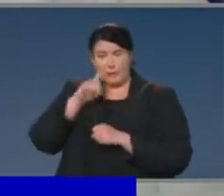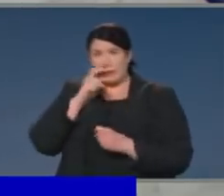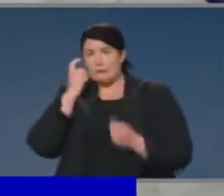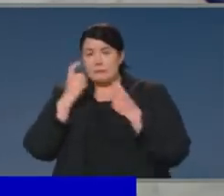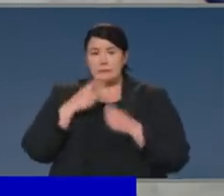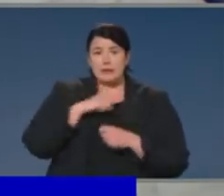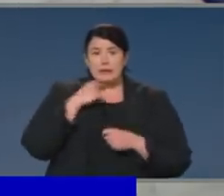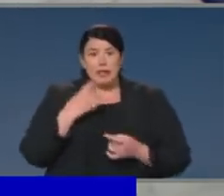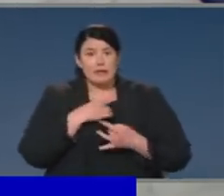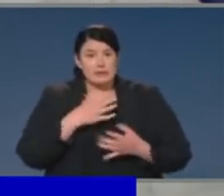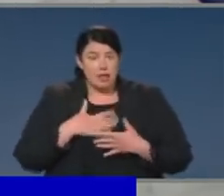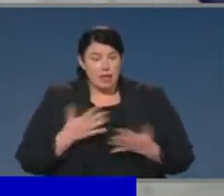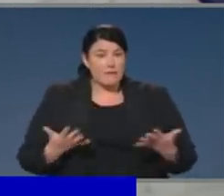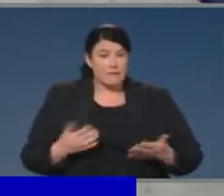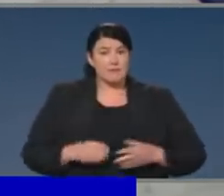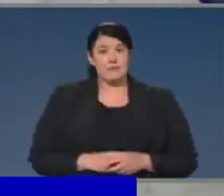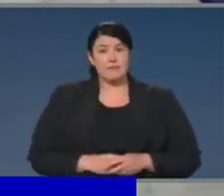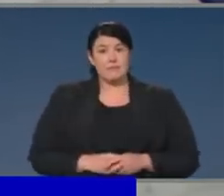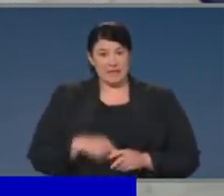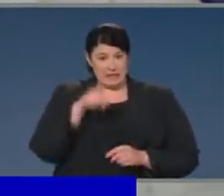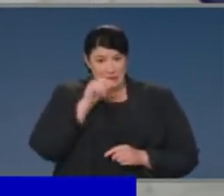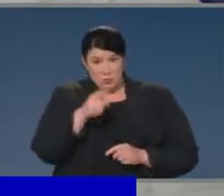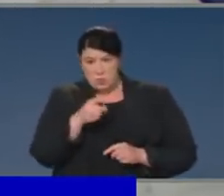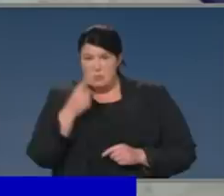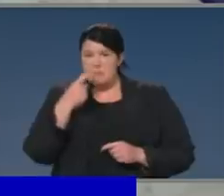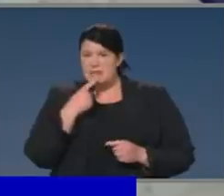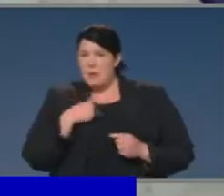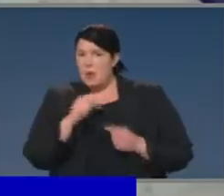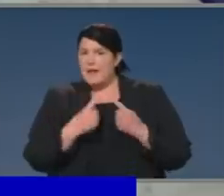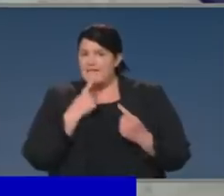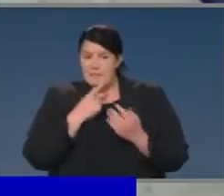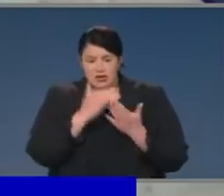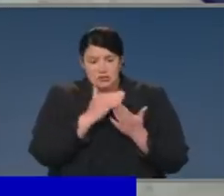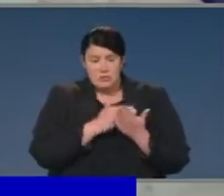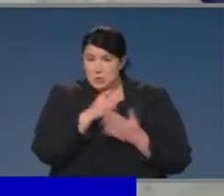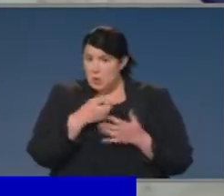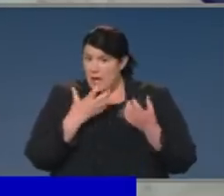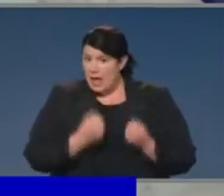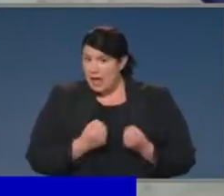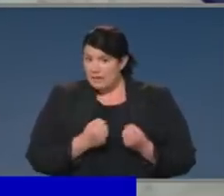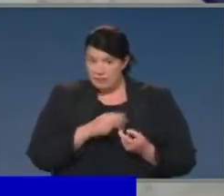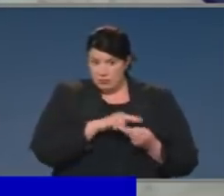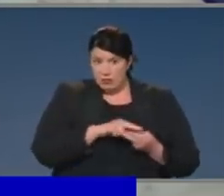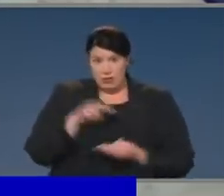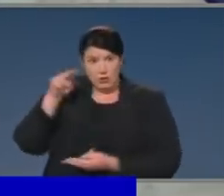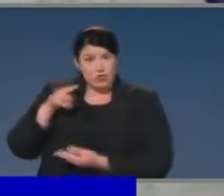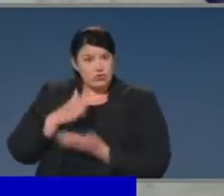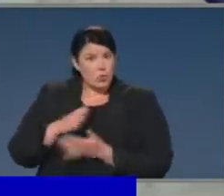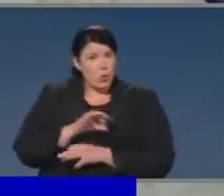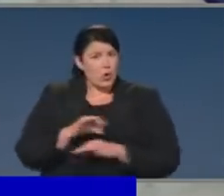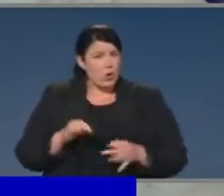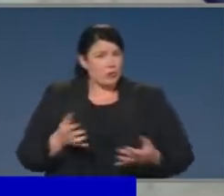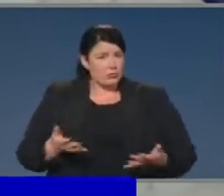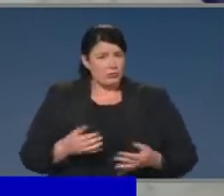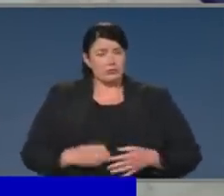comment in light of your real-time data on that modelling, how worthwhile that is. And secondly,